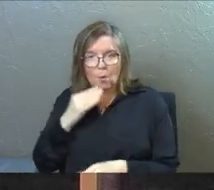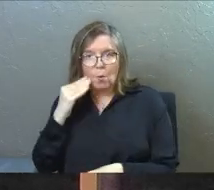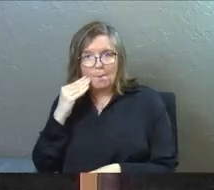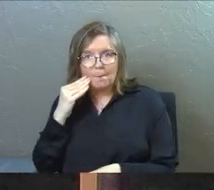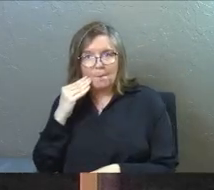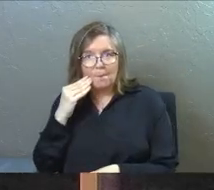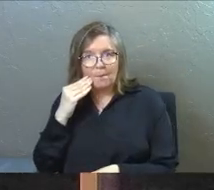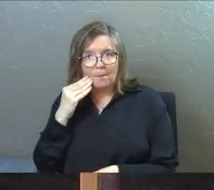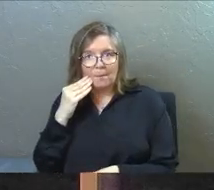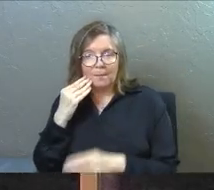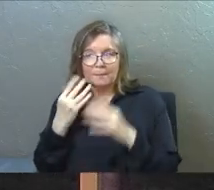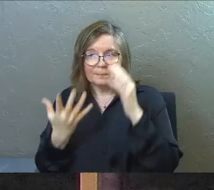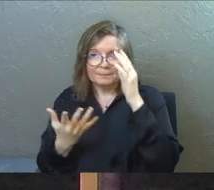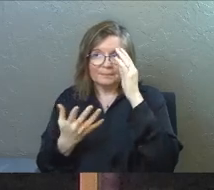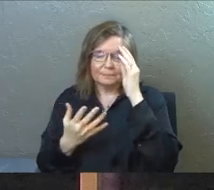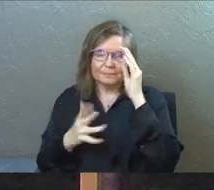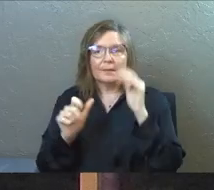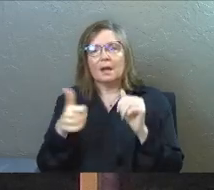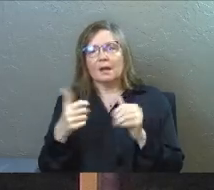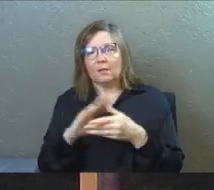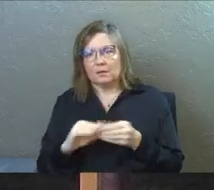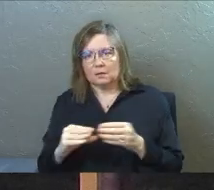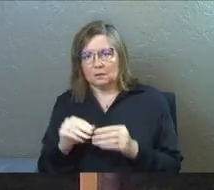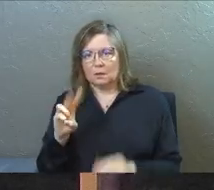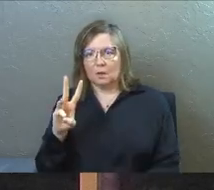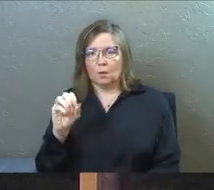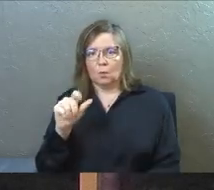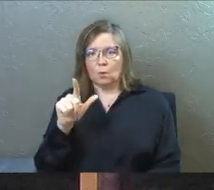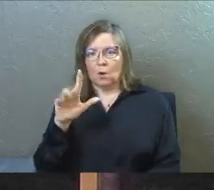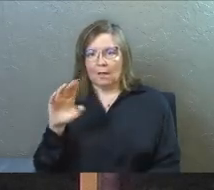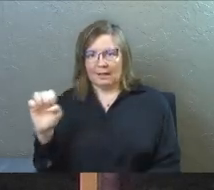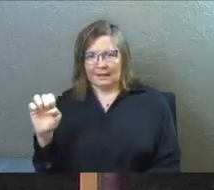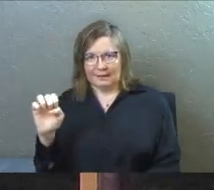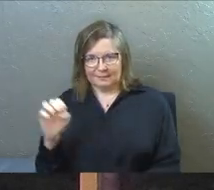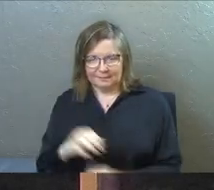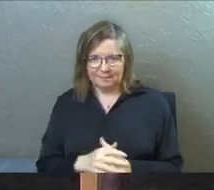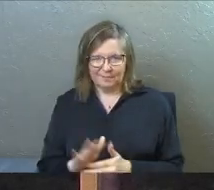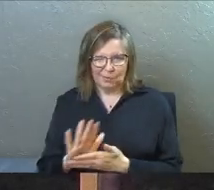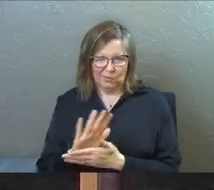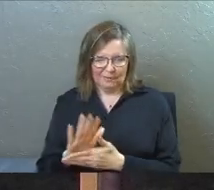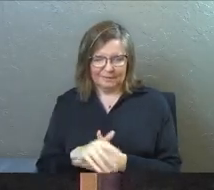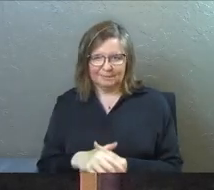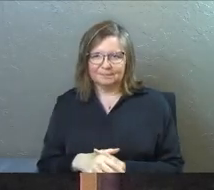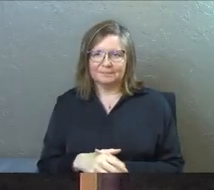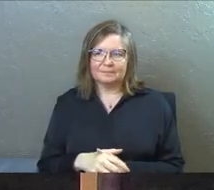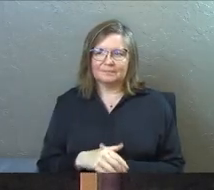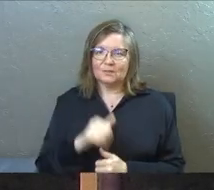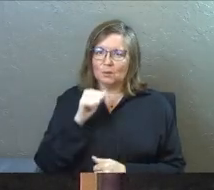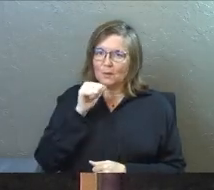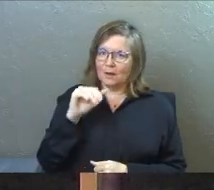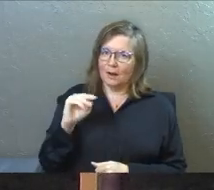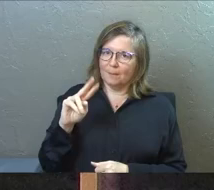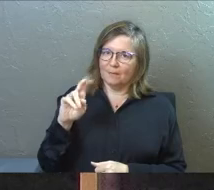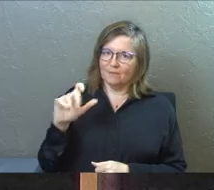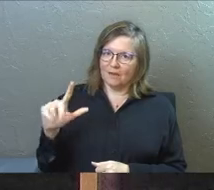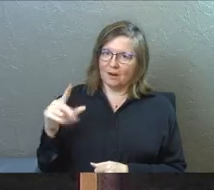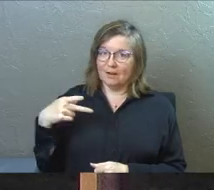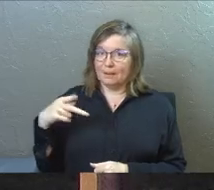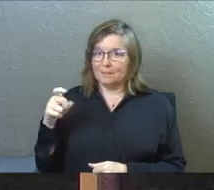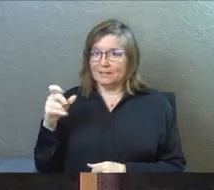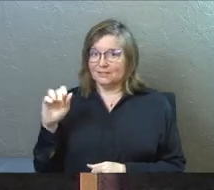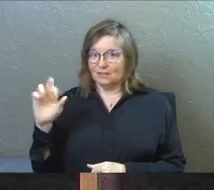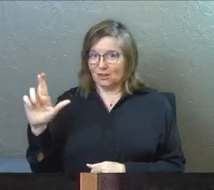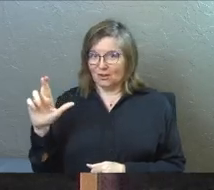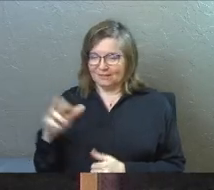only way home. Another illustration, WALL-E. Here you go. For you non-Marvel people, you Pixar people.